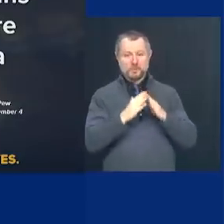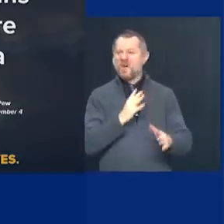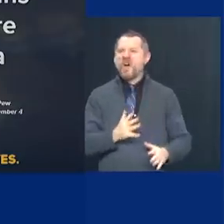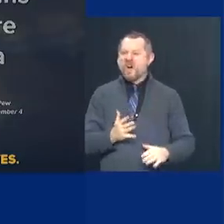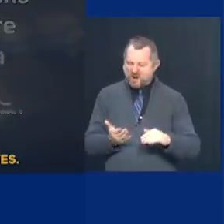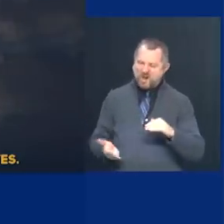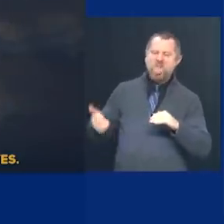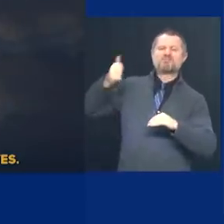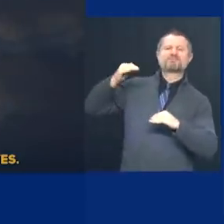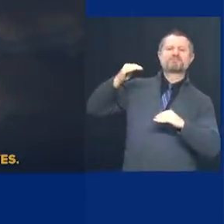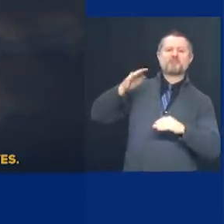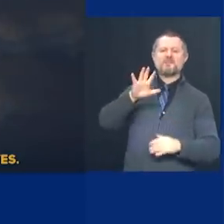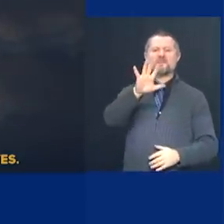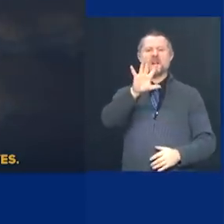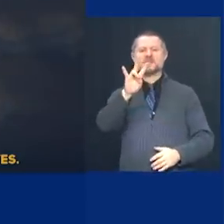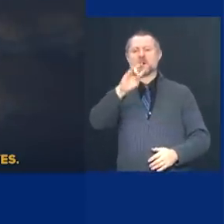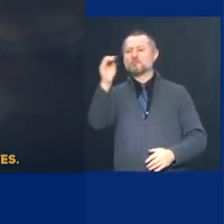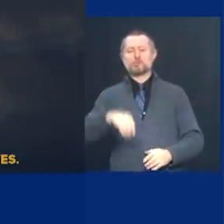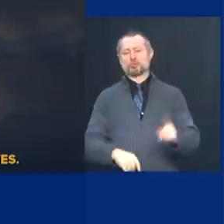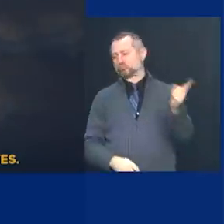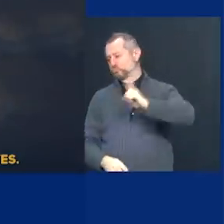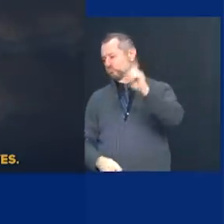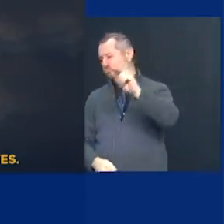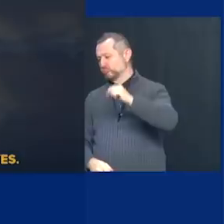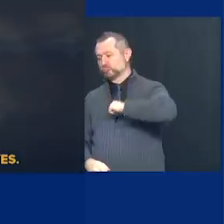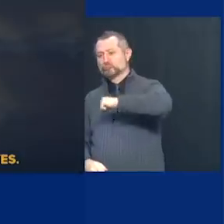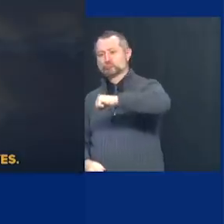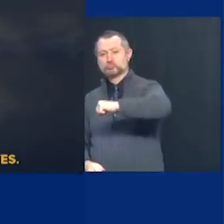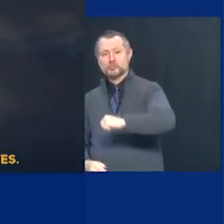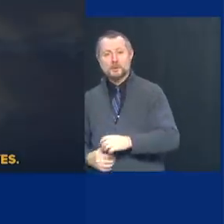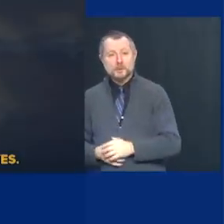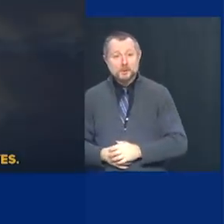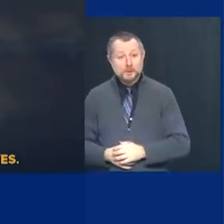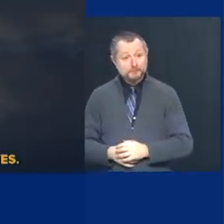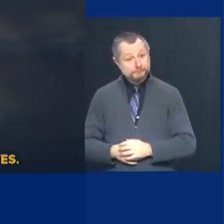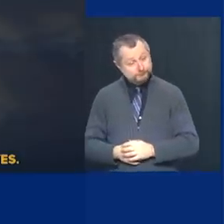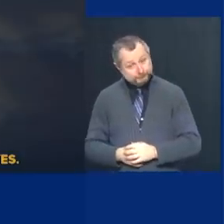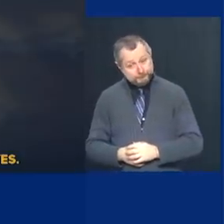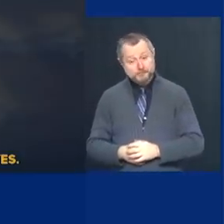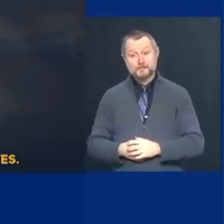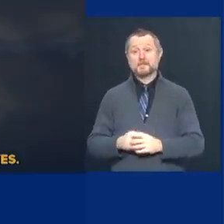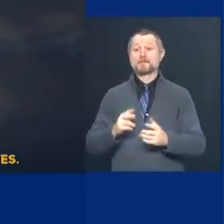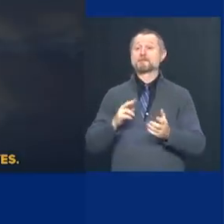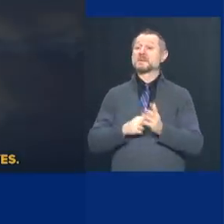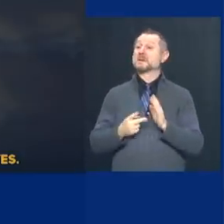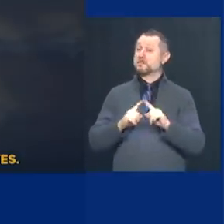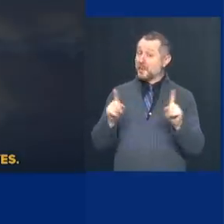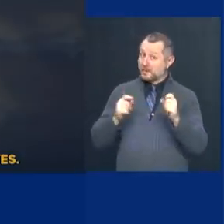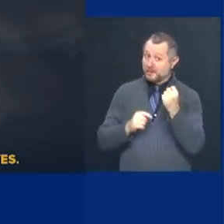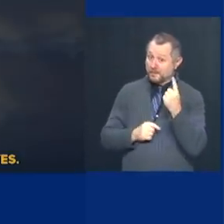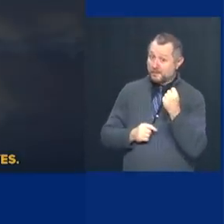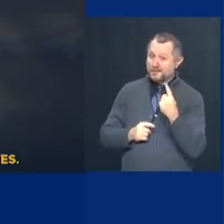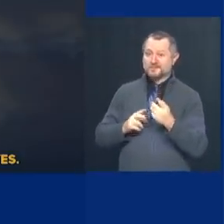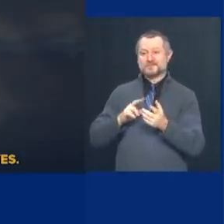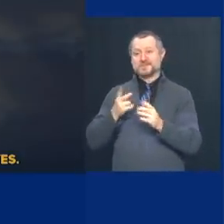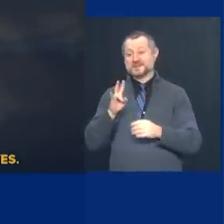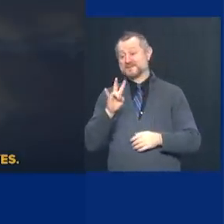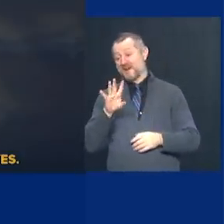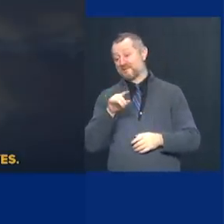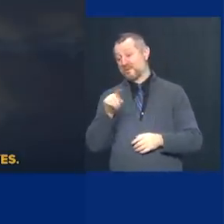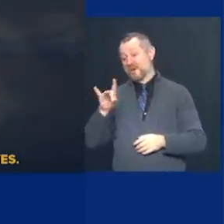say they're not ready to take the vaccine, but 75% to 80%